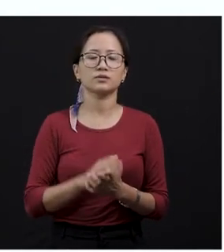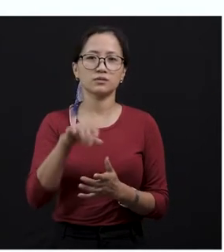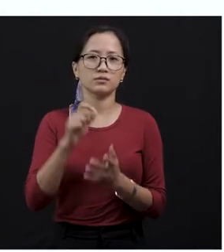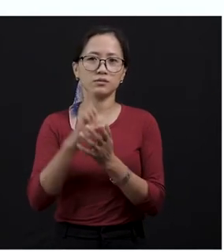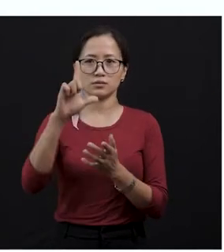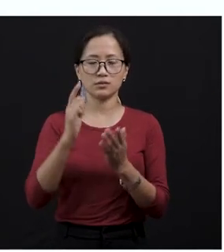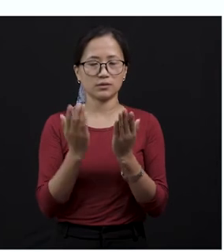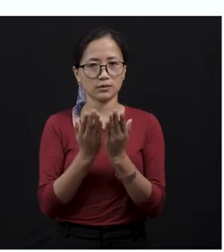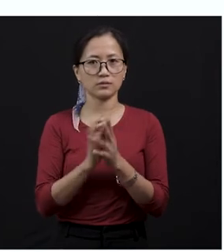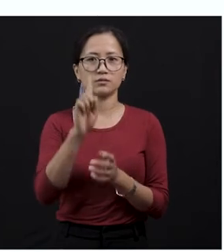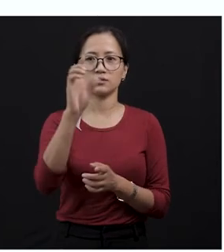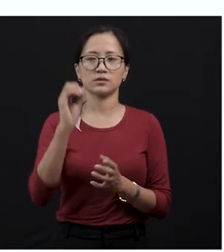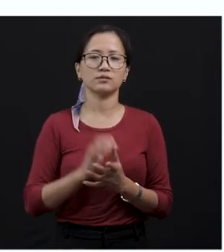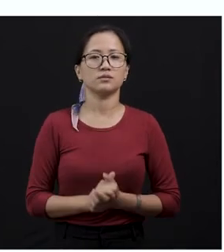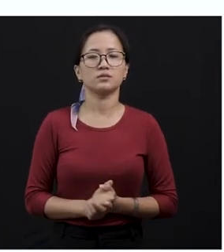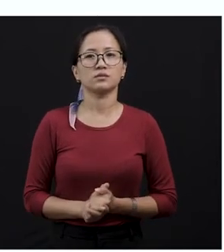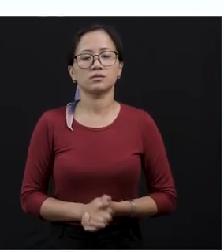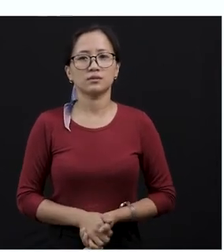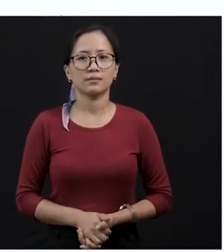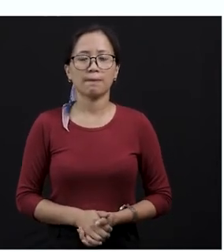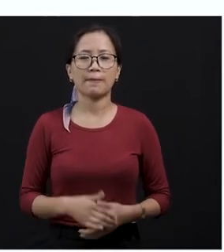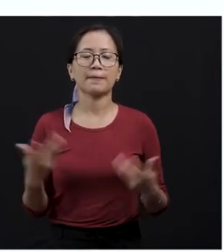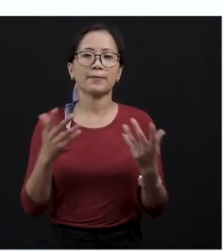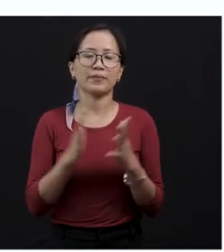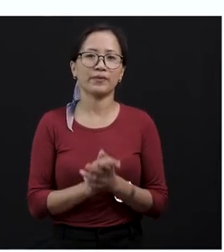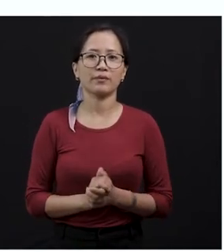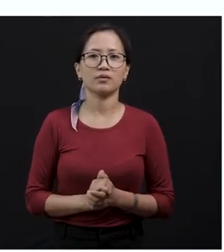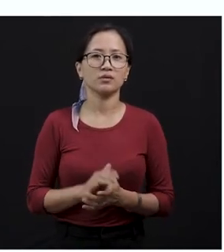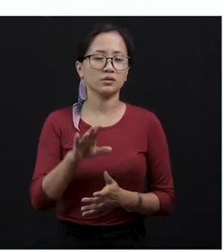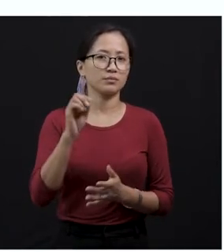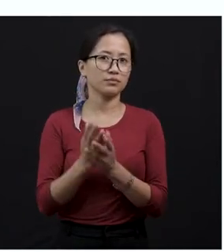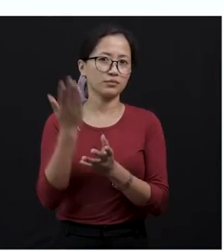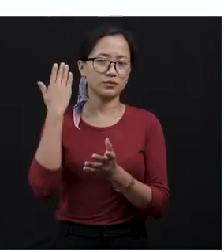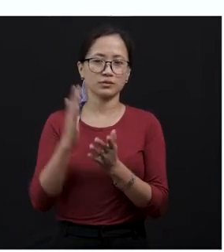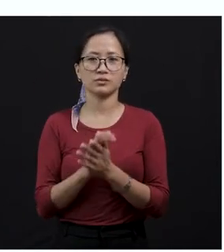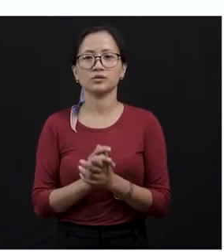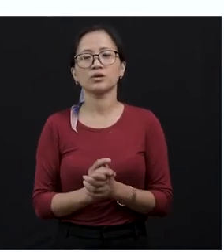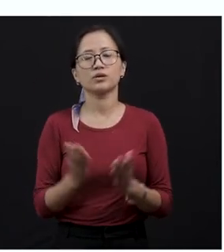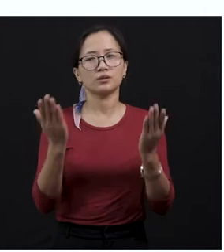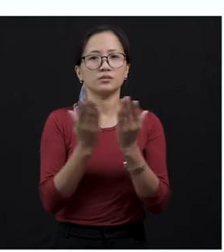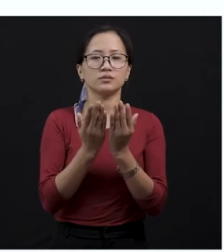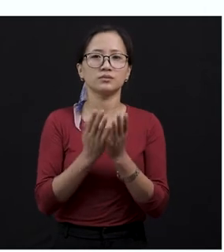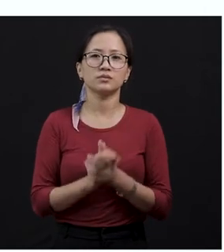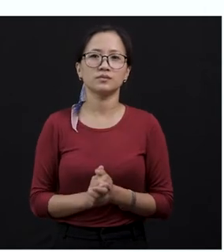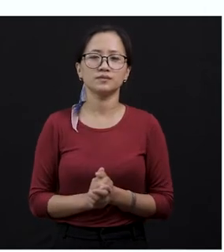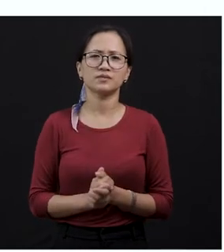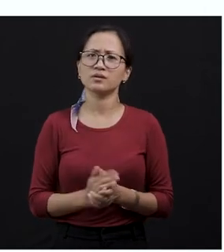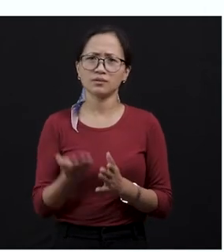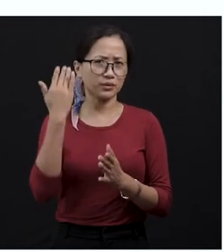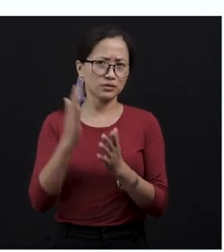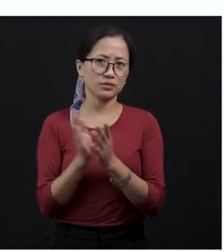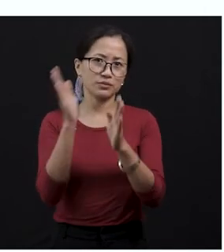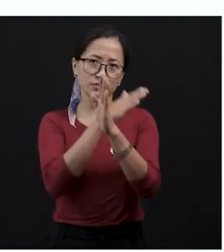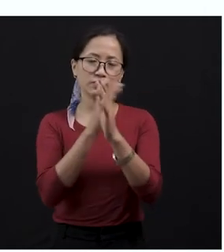okay? 125 lesson 10. So this is where we are, I want you to get back to your book or you can also go back to the previous